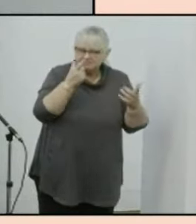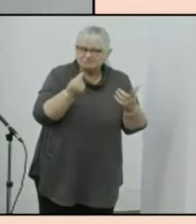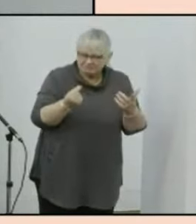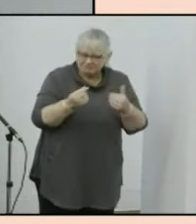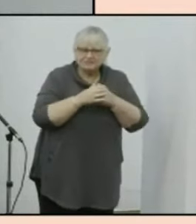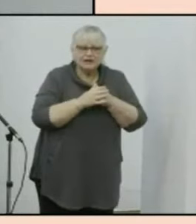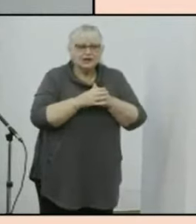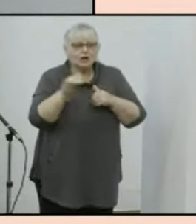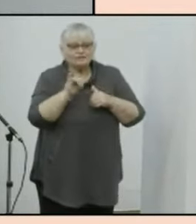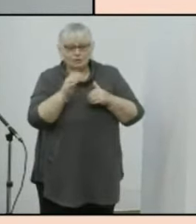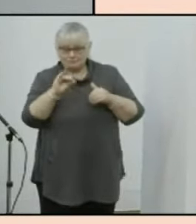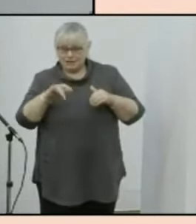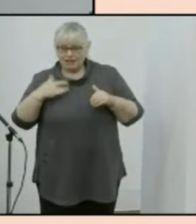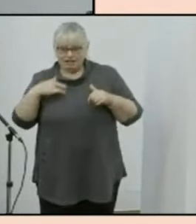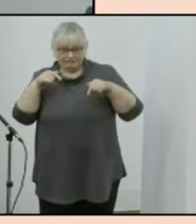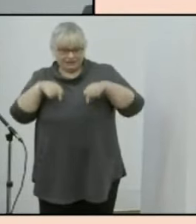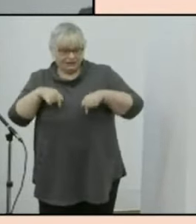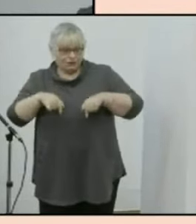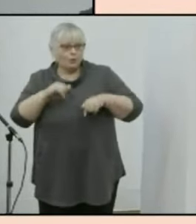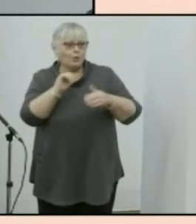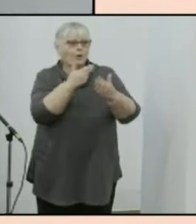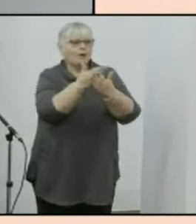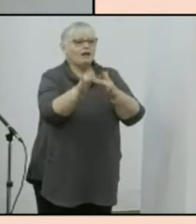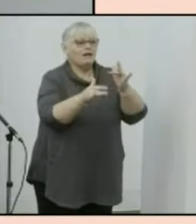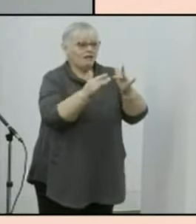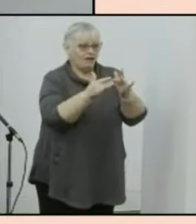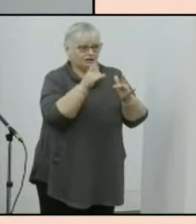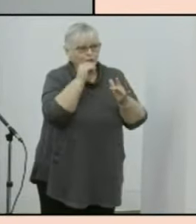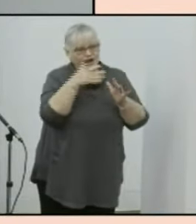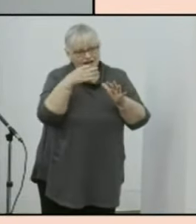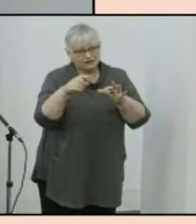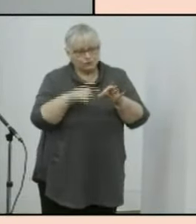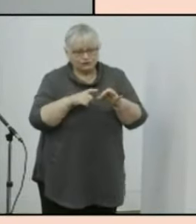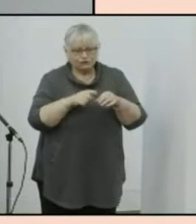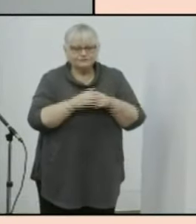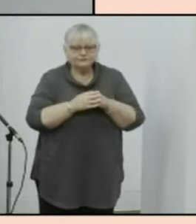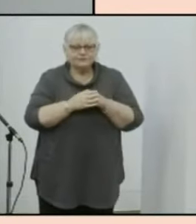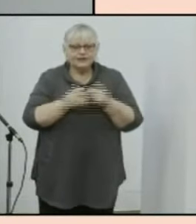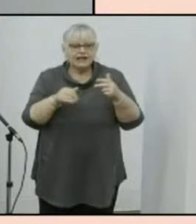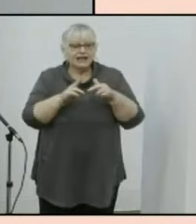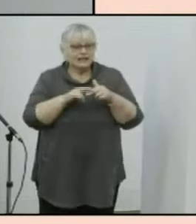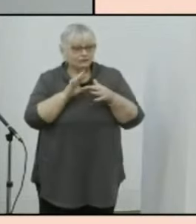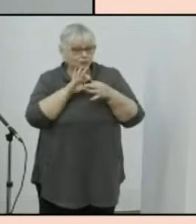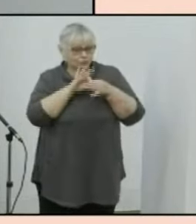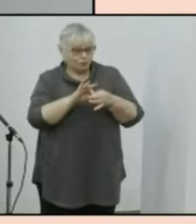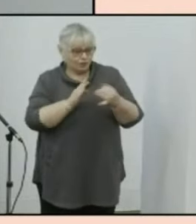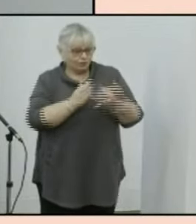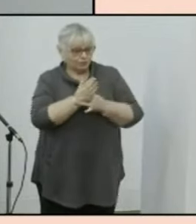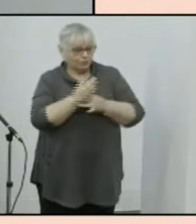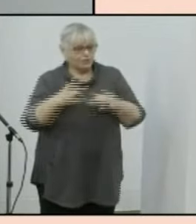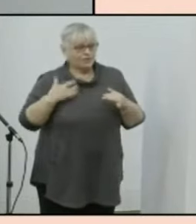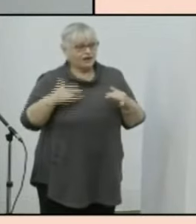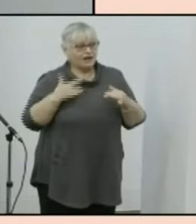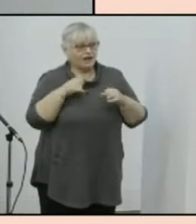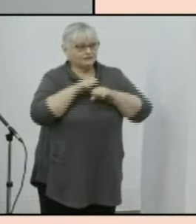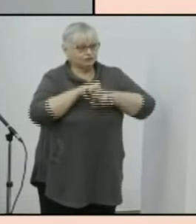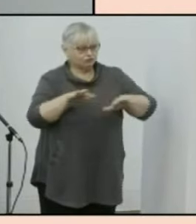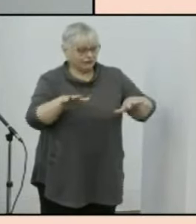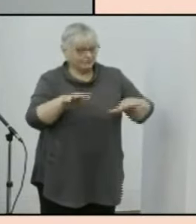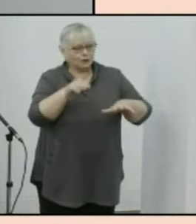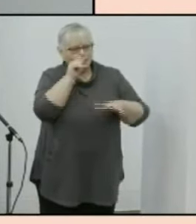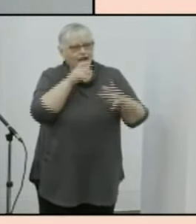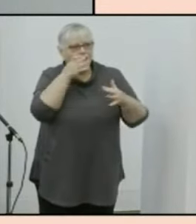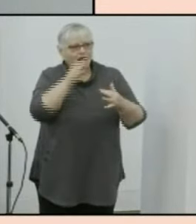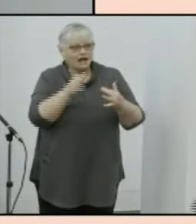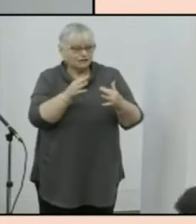either from our live audience here or online. For those of us that are joining us via our live stream you're able to